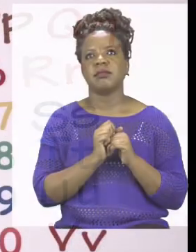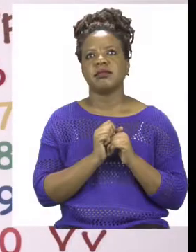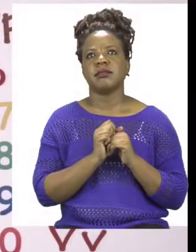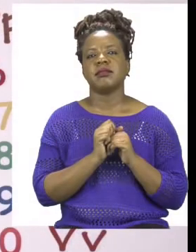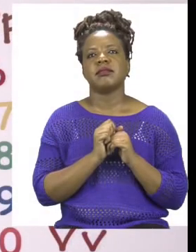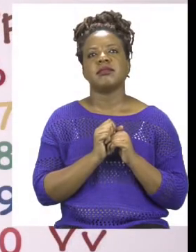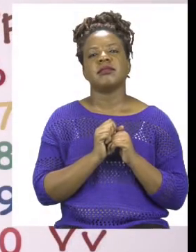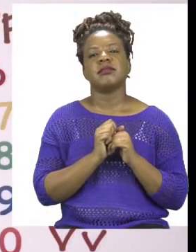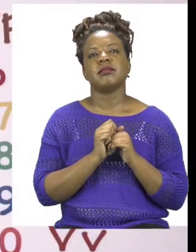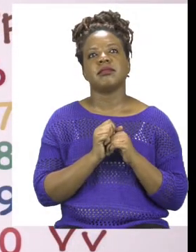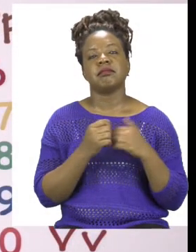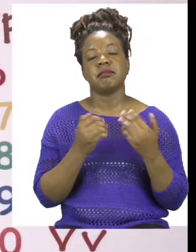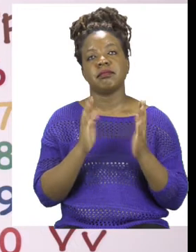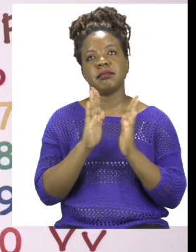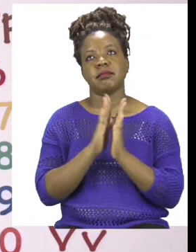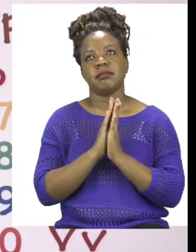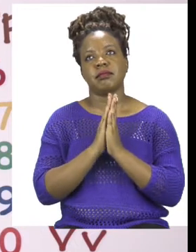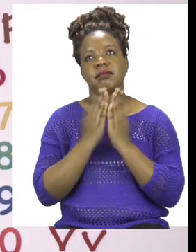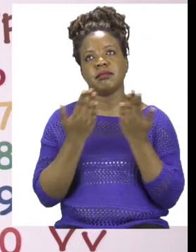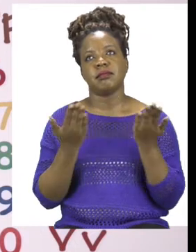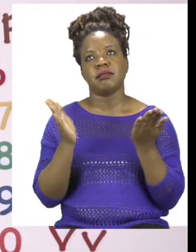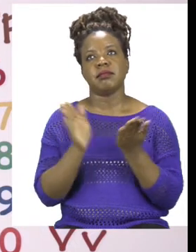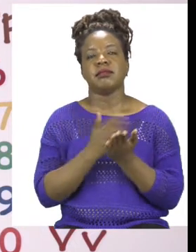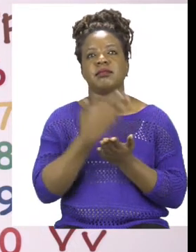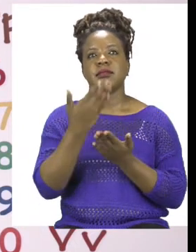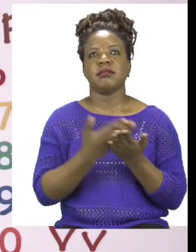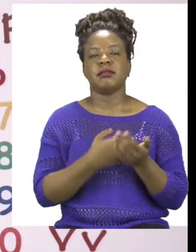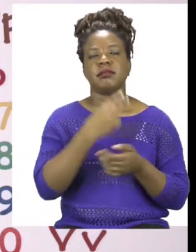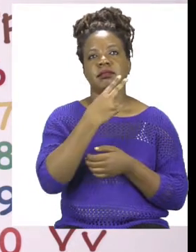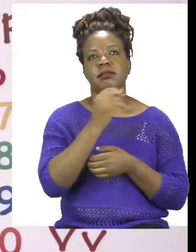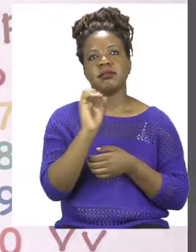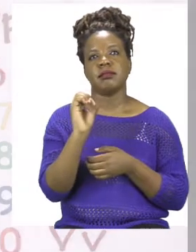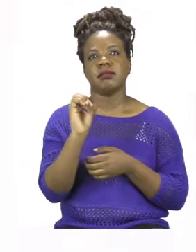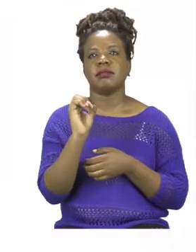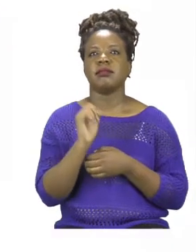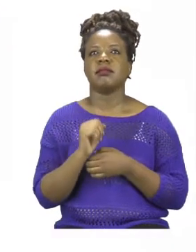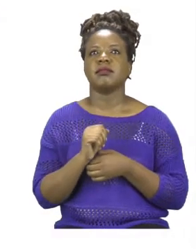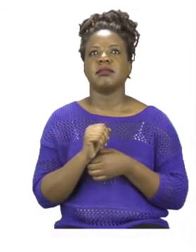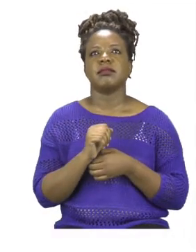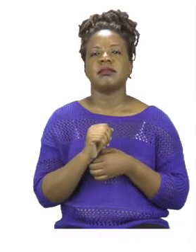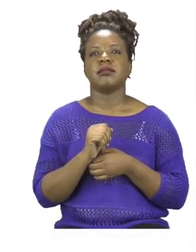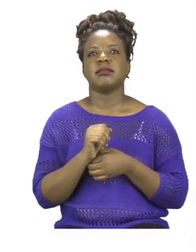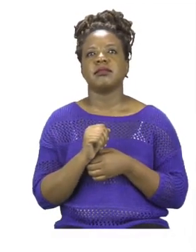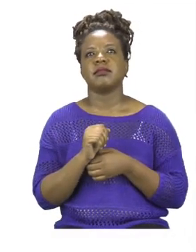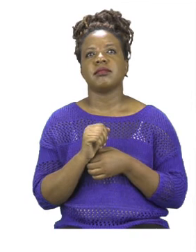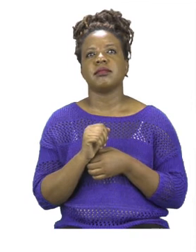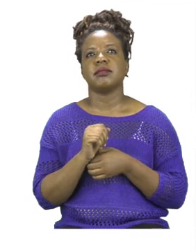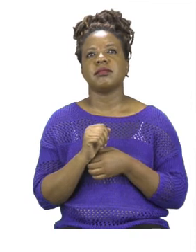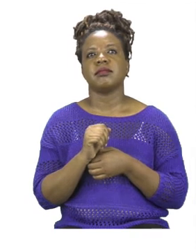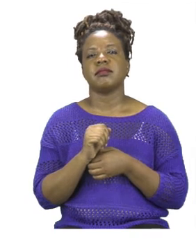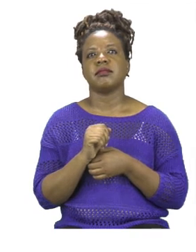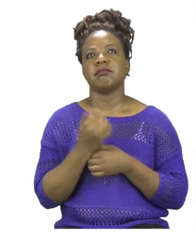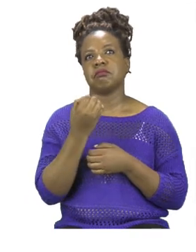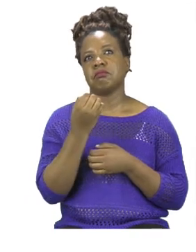For our exercise we are going to now turn to page 20. On page 20 we are going to be